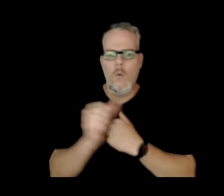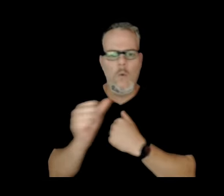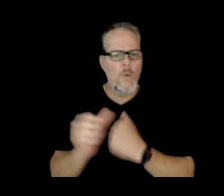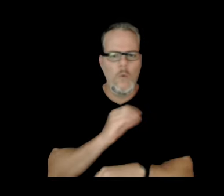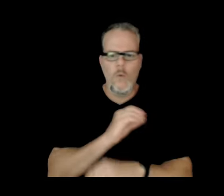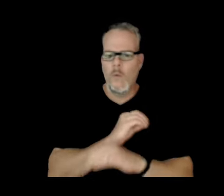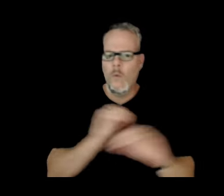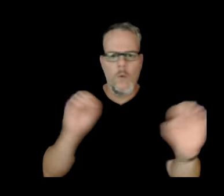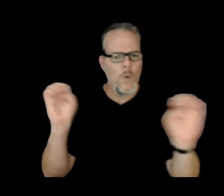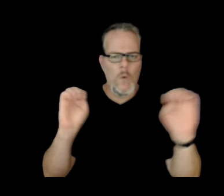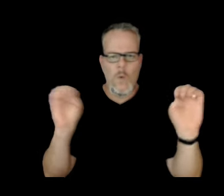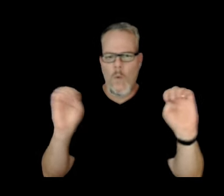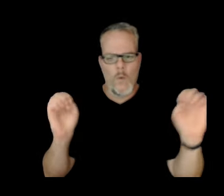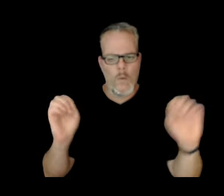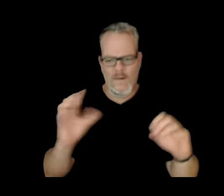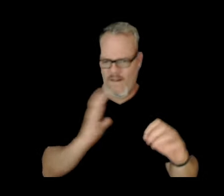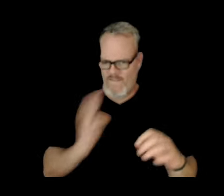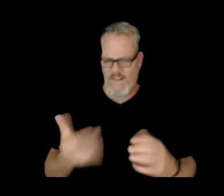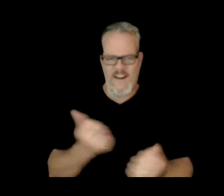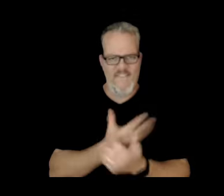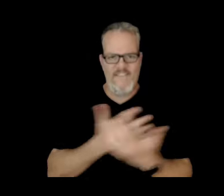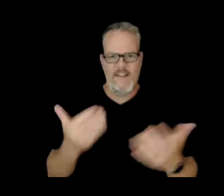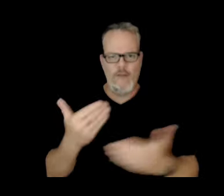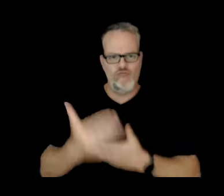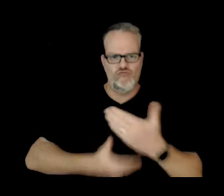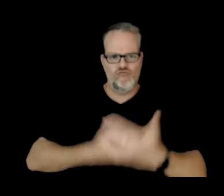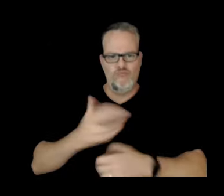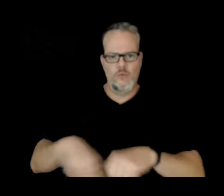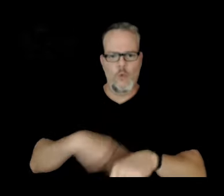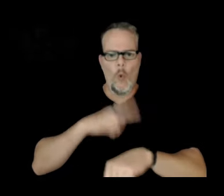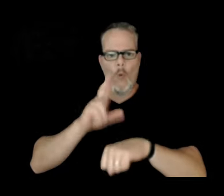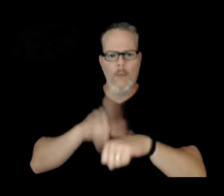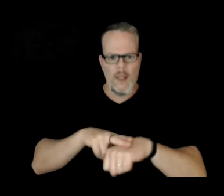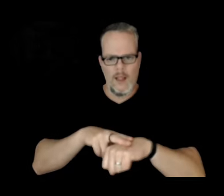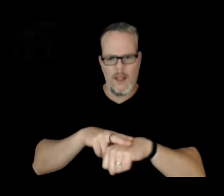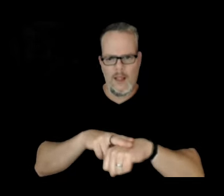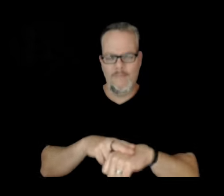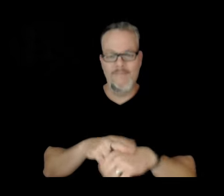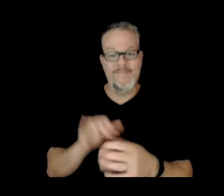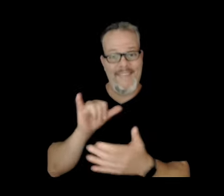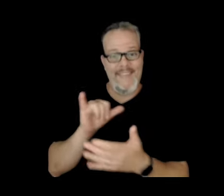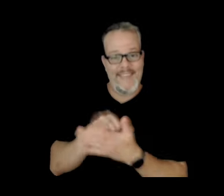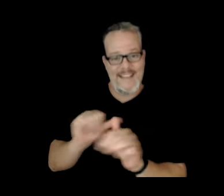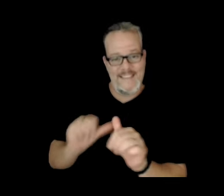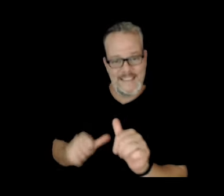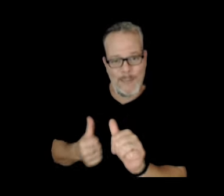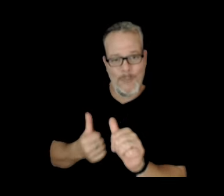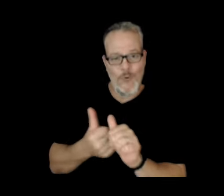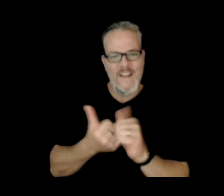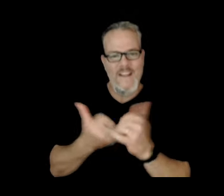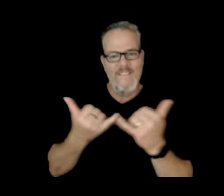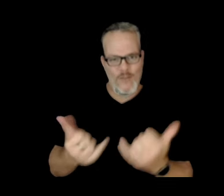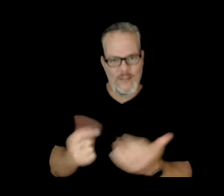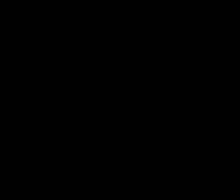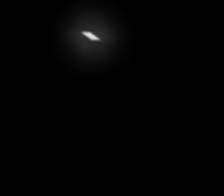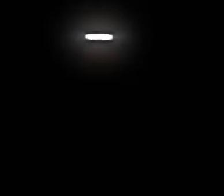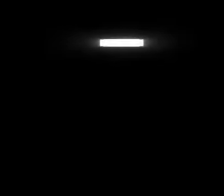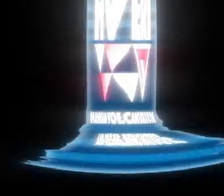Loa continues to behave as expected. And that's our Hawaiian volcano summary for this week. Mahalo.